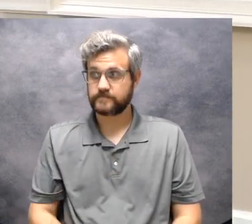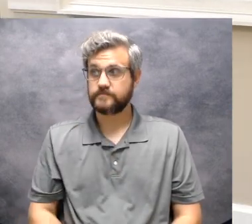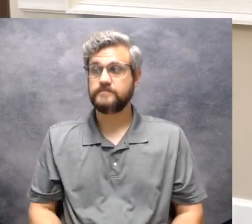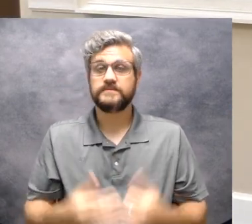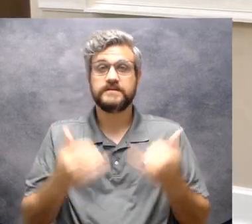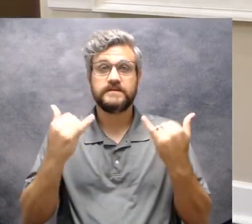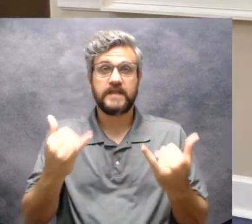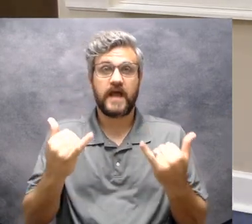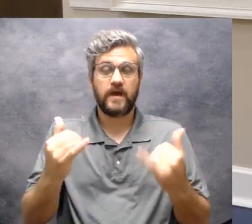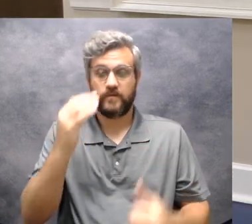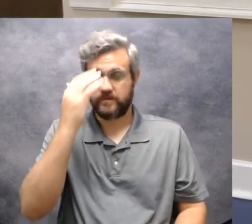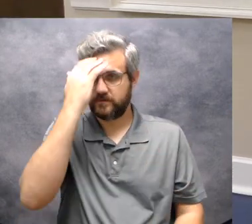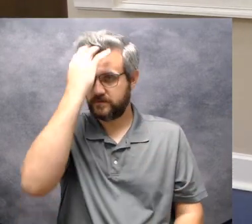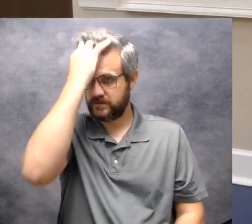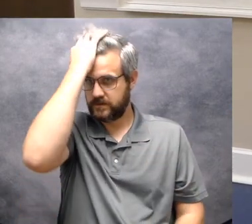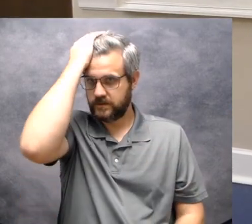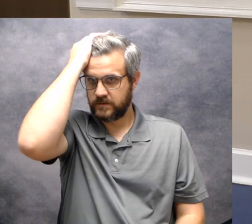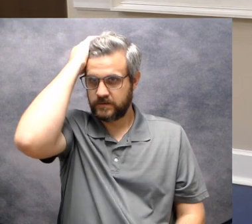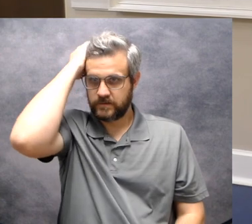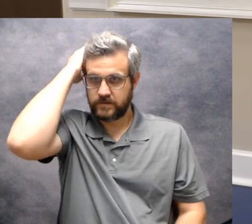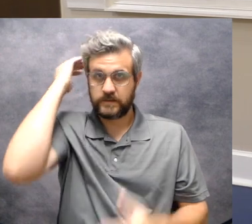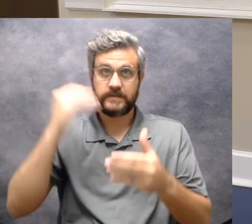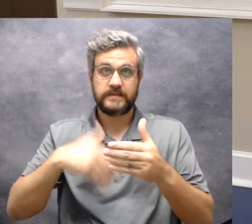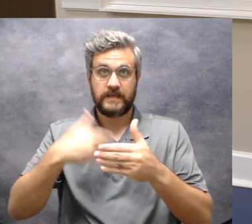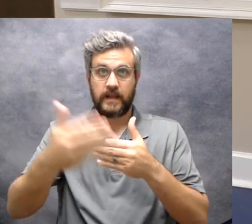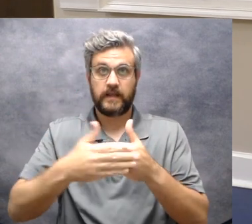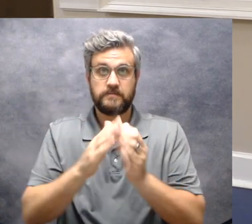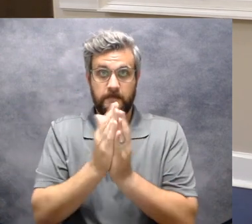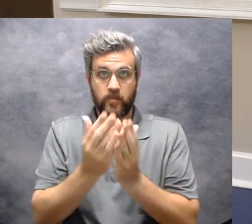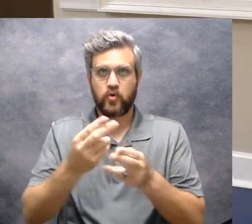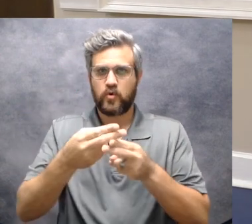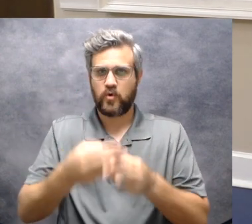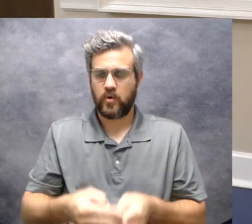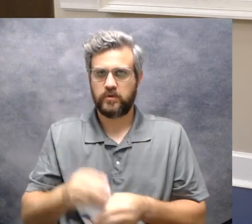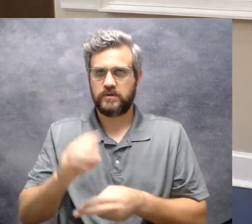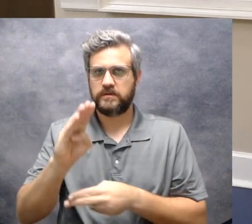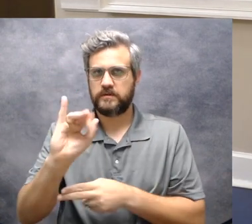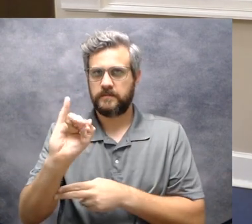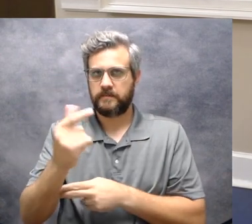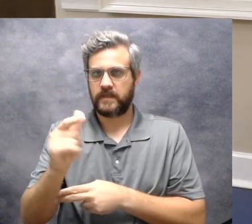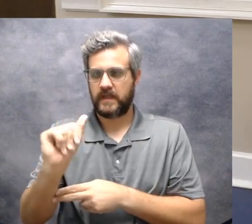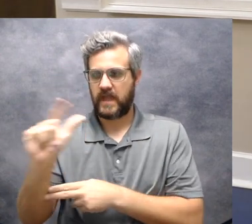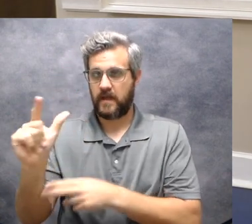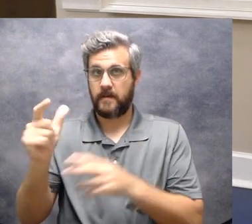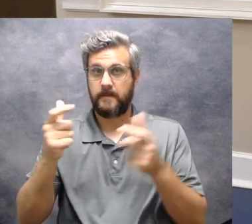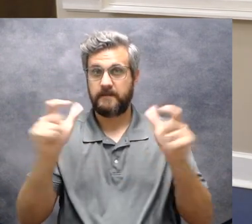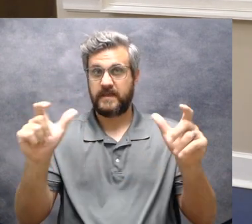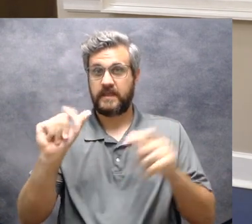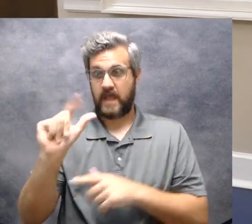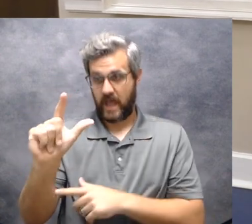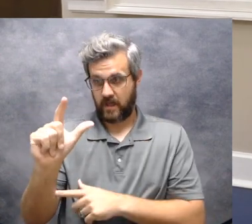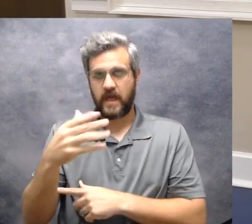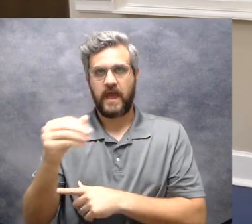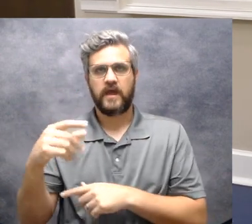Now, our next one is called Big Al and Shrimpy.